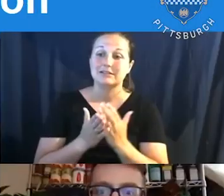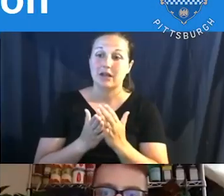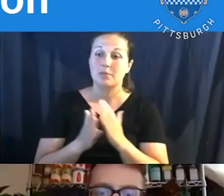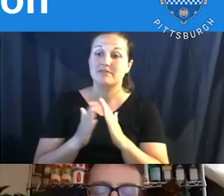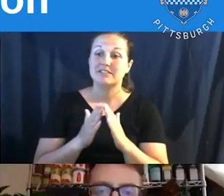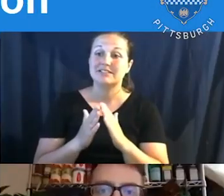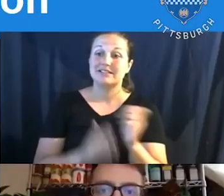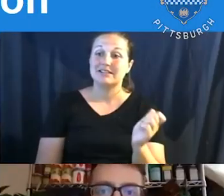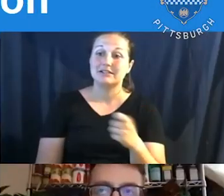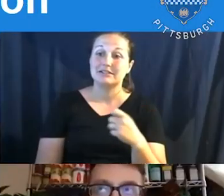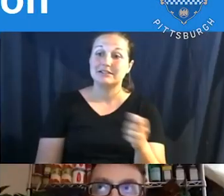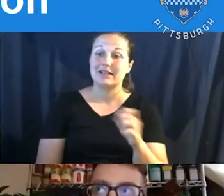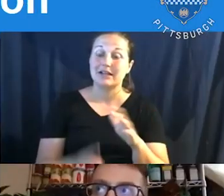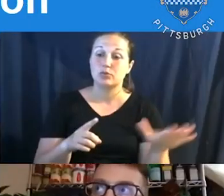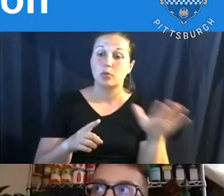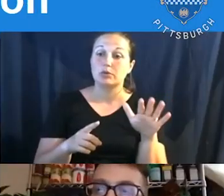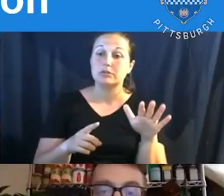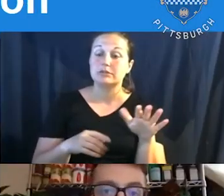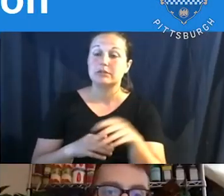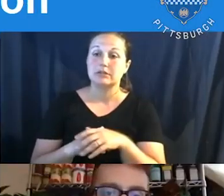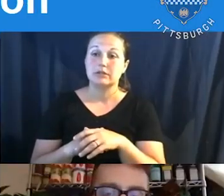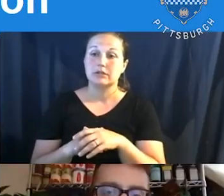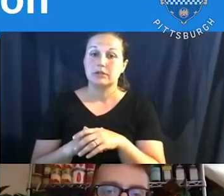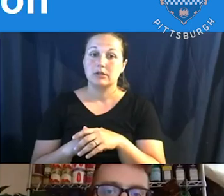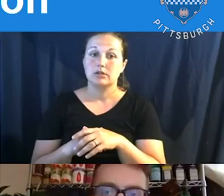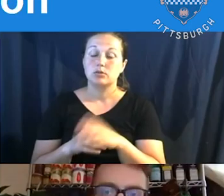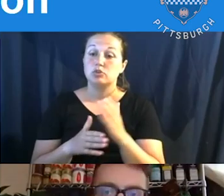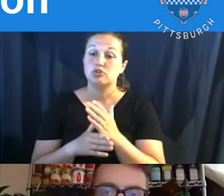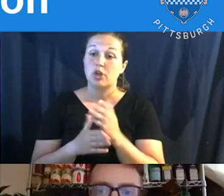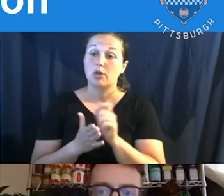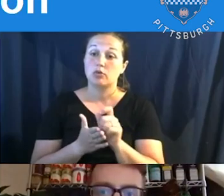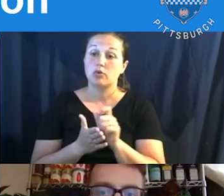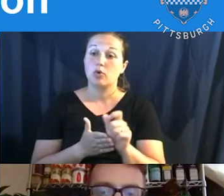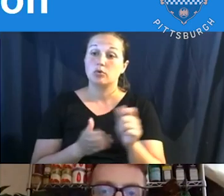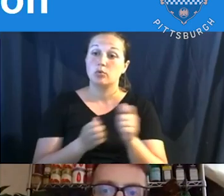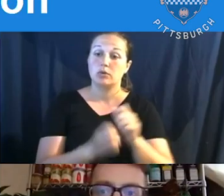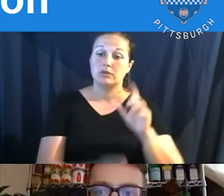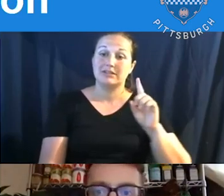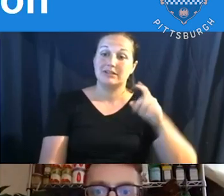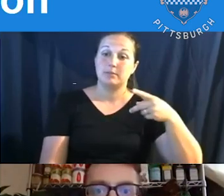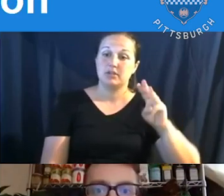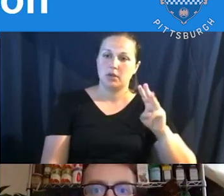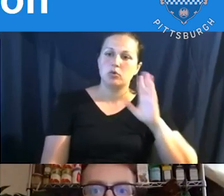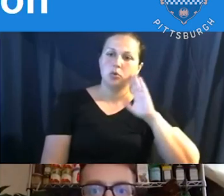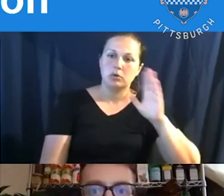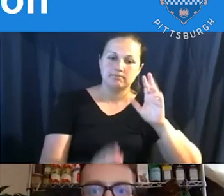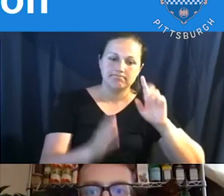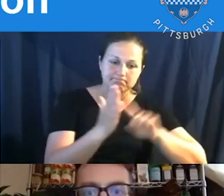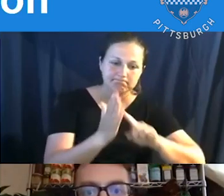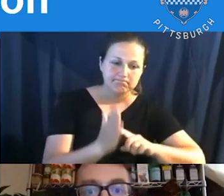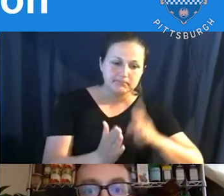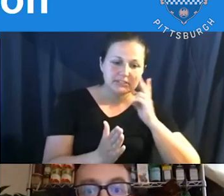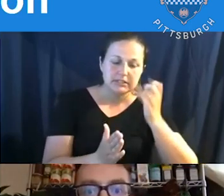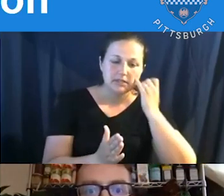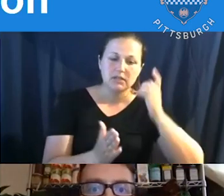your notes back to, to, um, DPW at the end of this meeting. So they have a chance to investigate, maybe put together a proposal if need be,